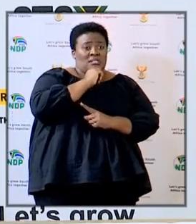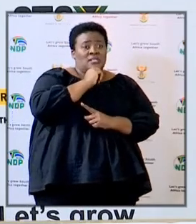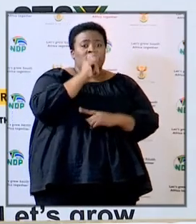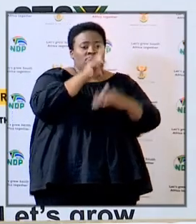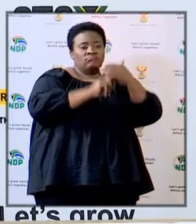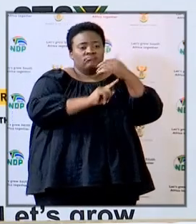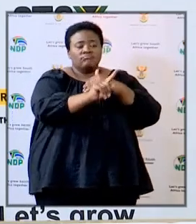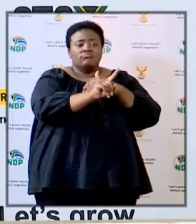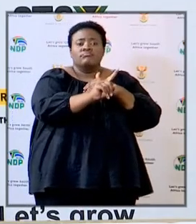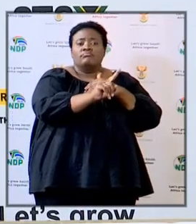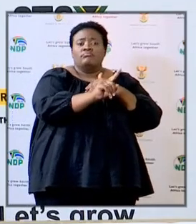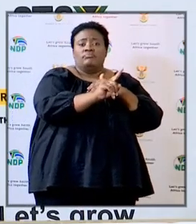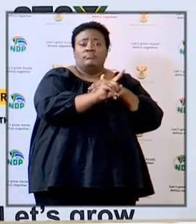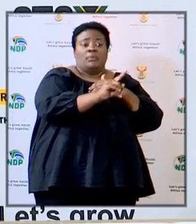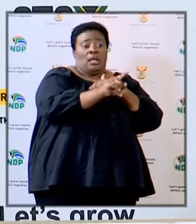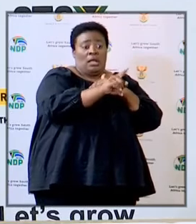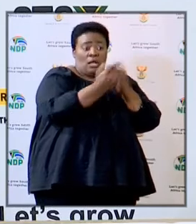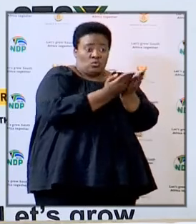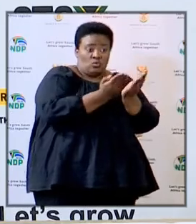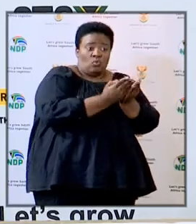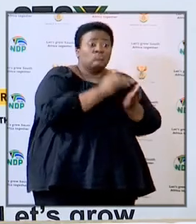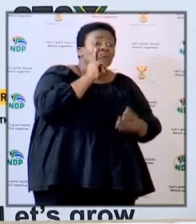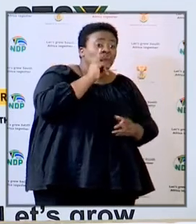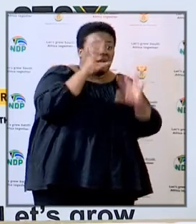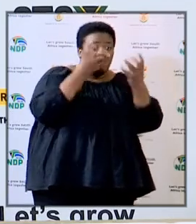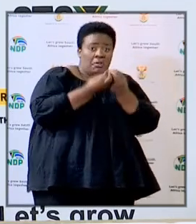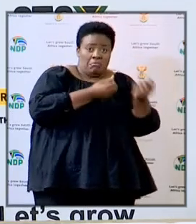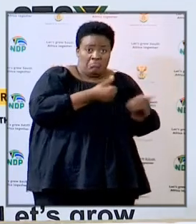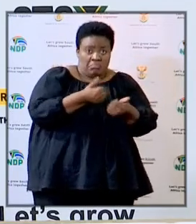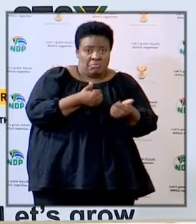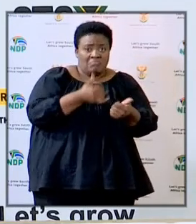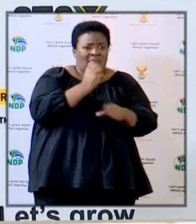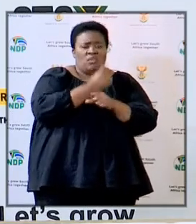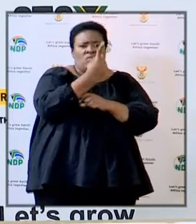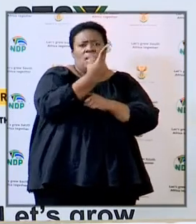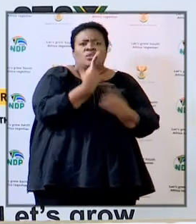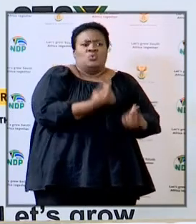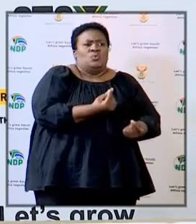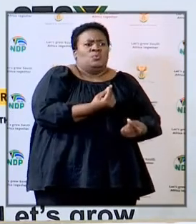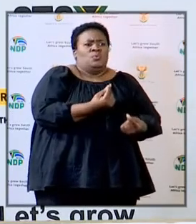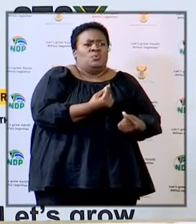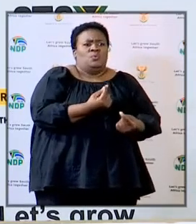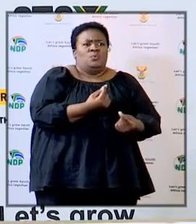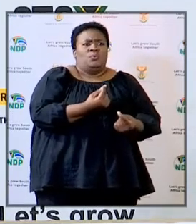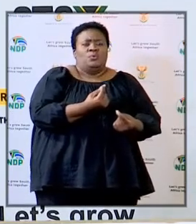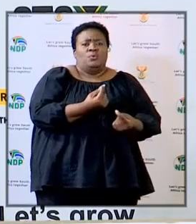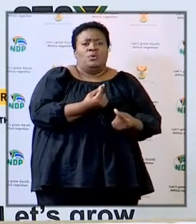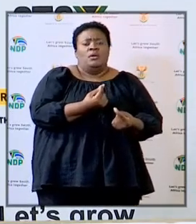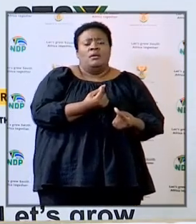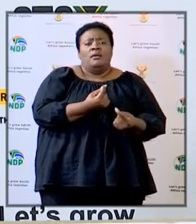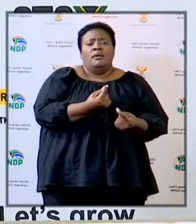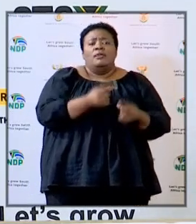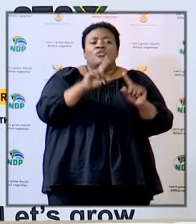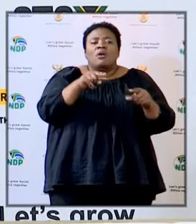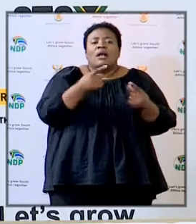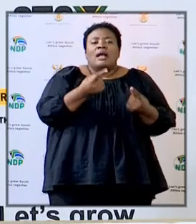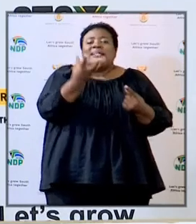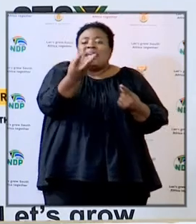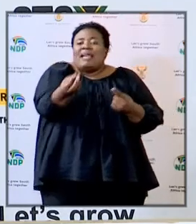go to schools to check if everything is well you can do it in Gauteng Gauteng is this round you can do that